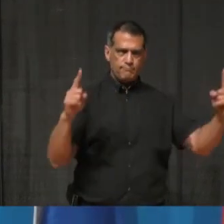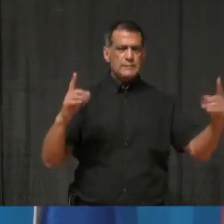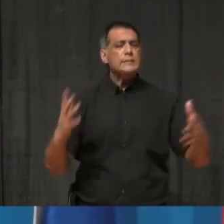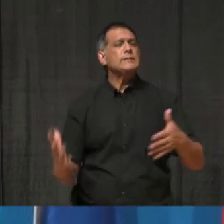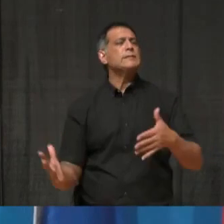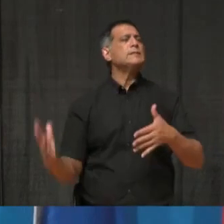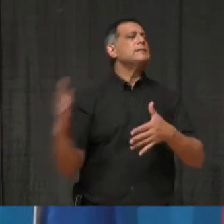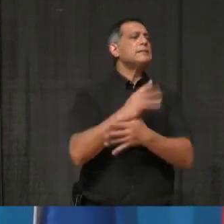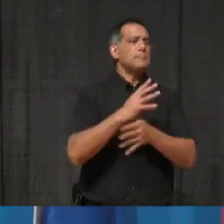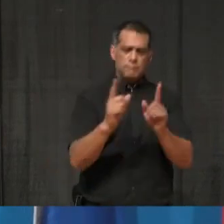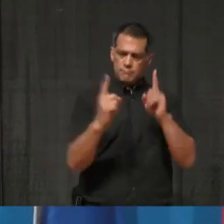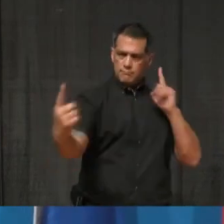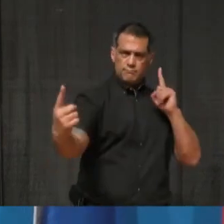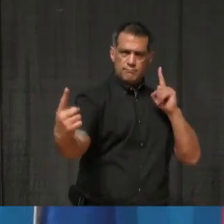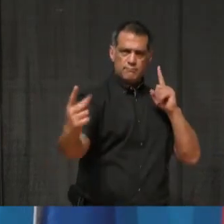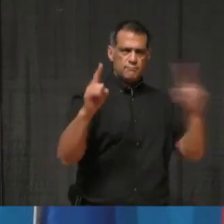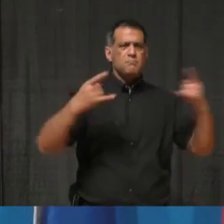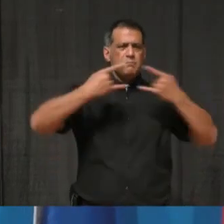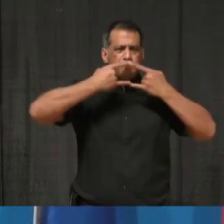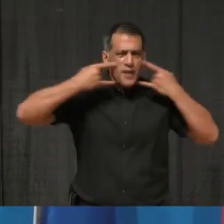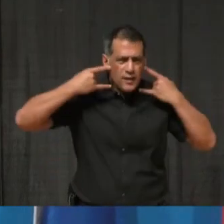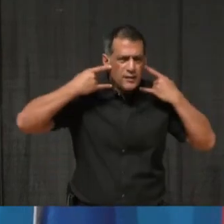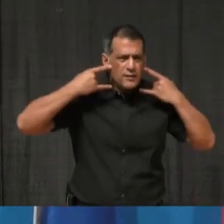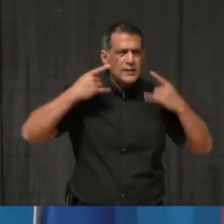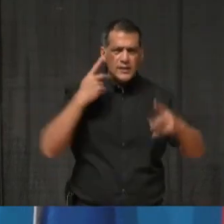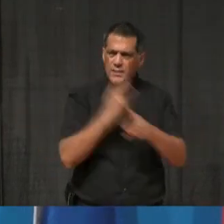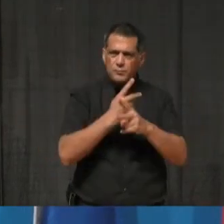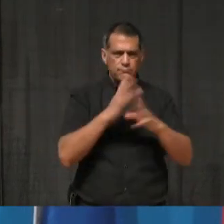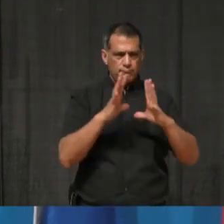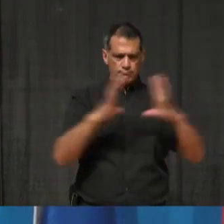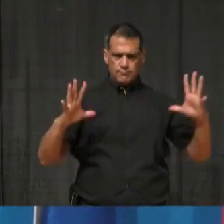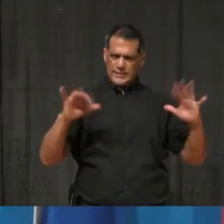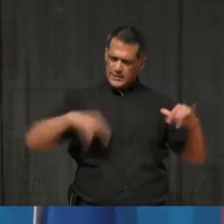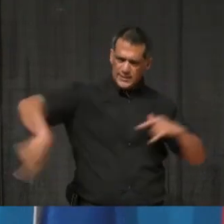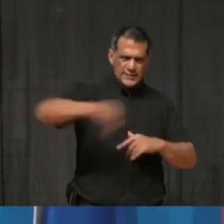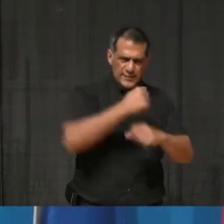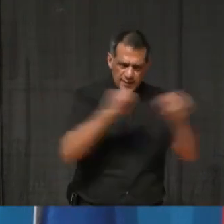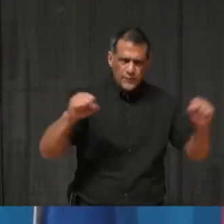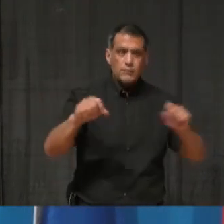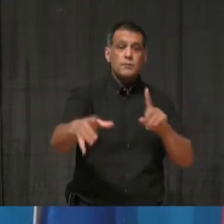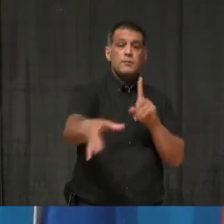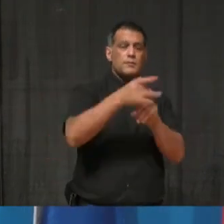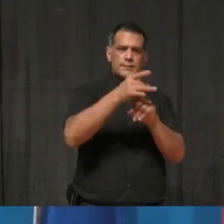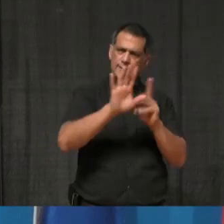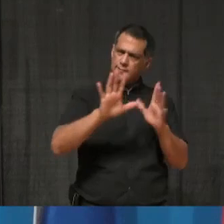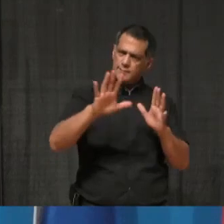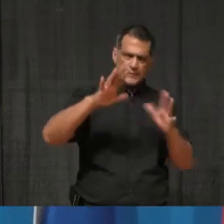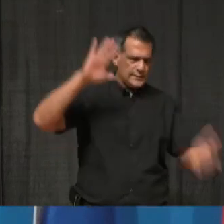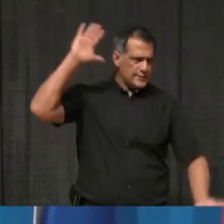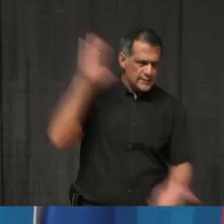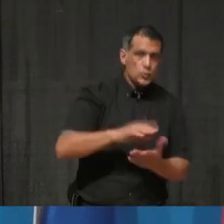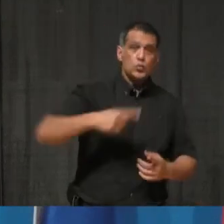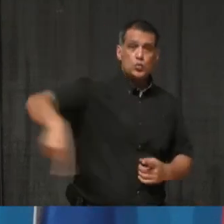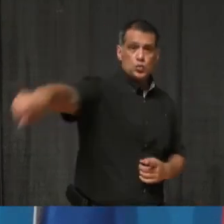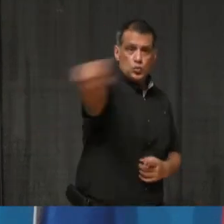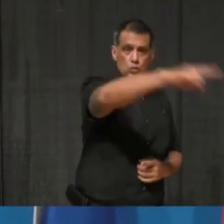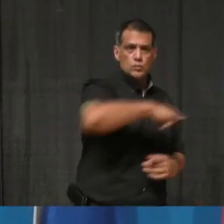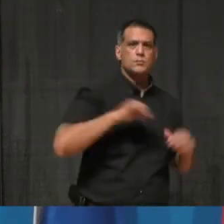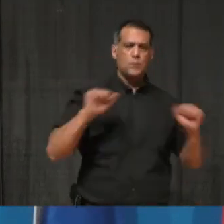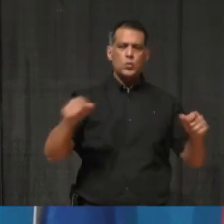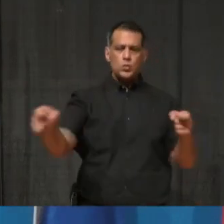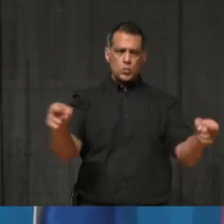Keeping each other safe and reducing transmission is in all of our hands. And we can bring rates down,